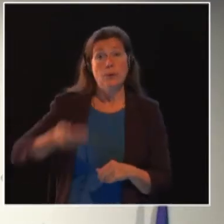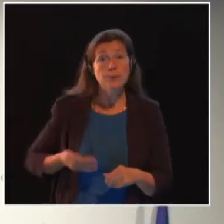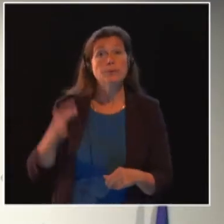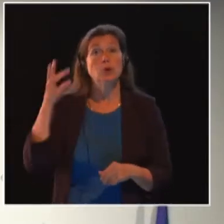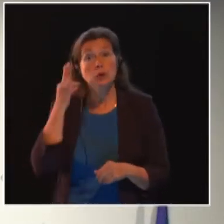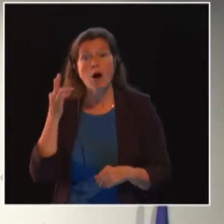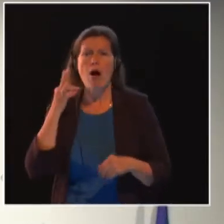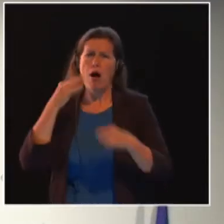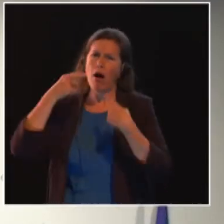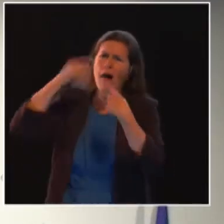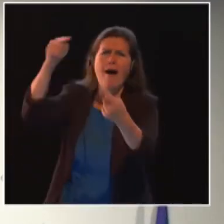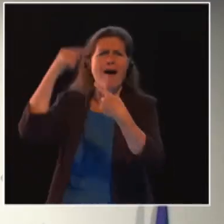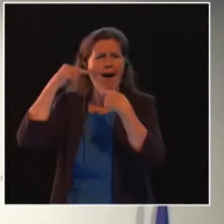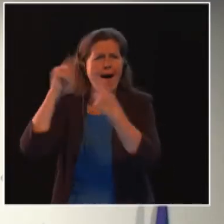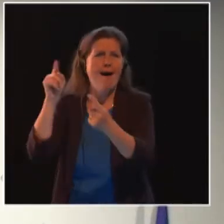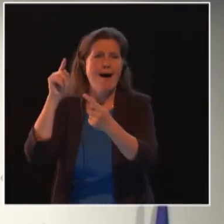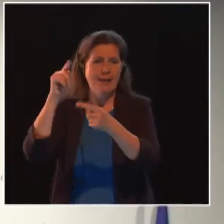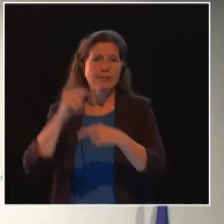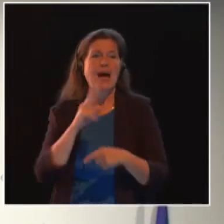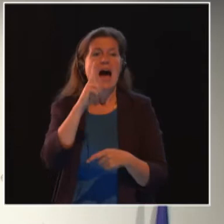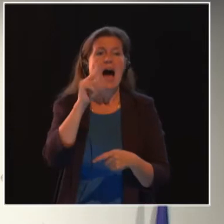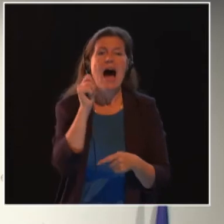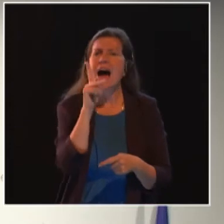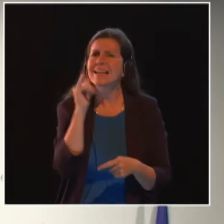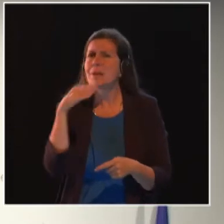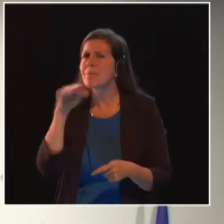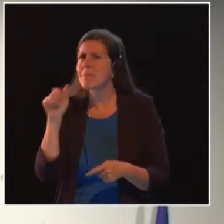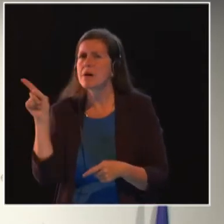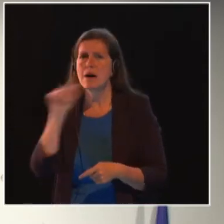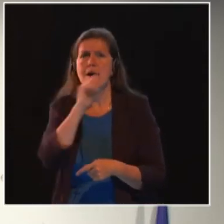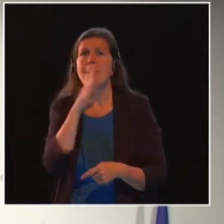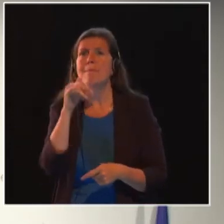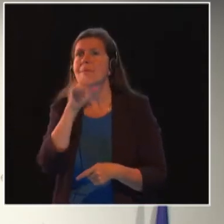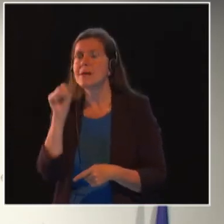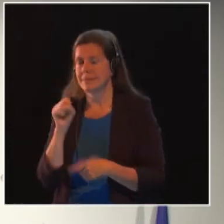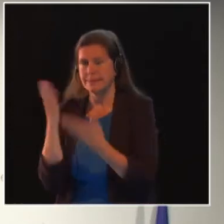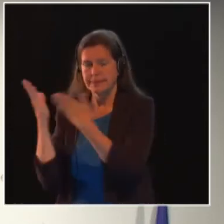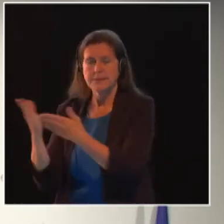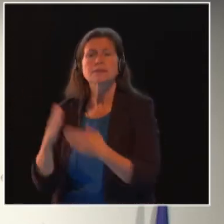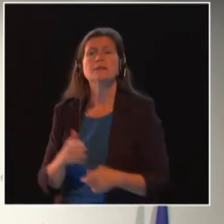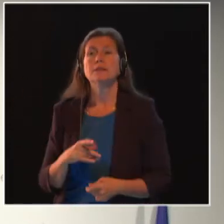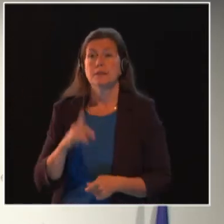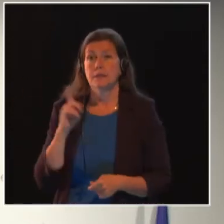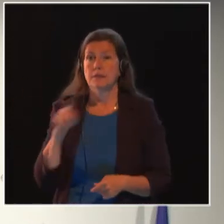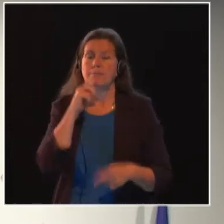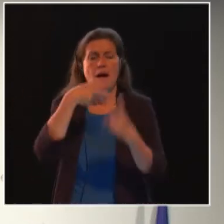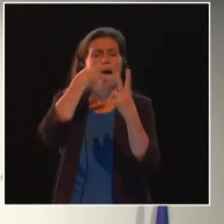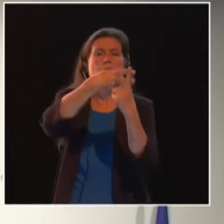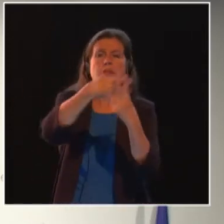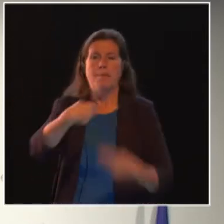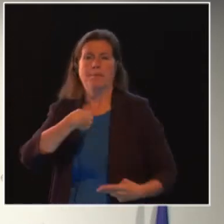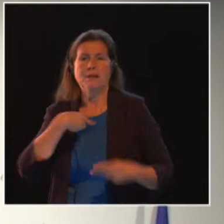loudly against violence and harassment and abuse, as we all know and are hearing, like take hashtag Me Too,